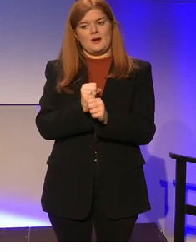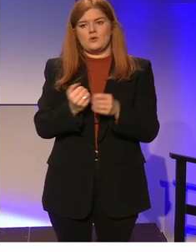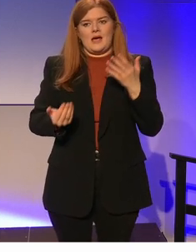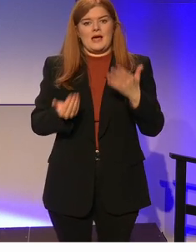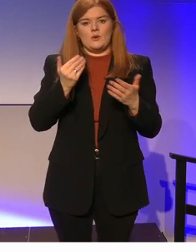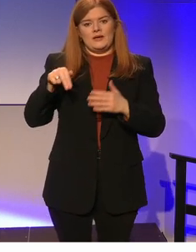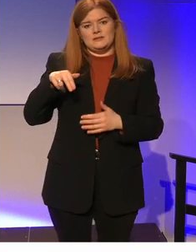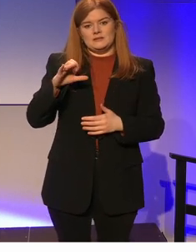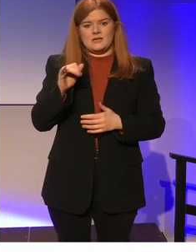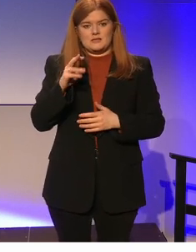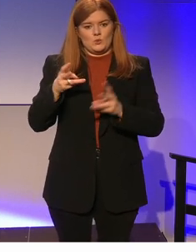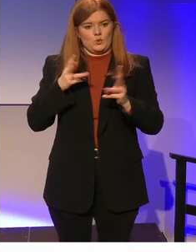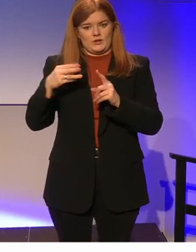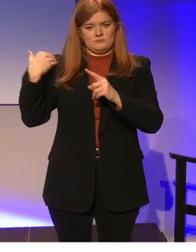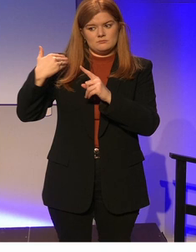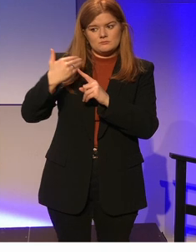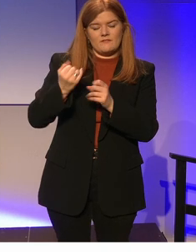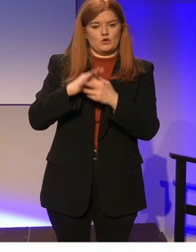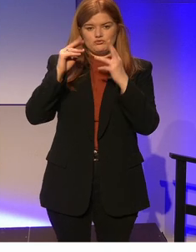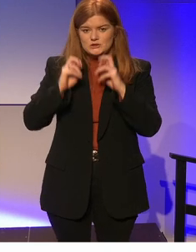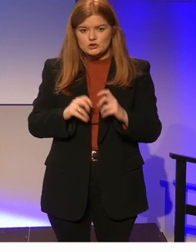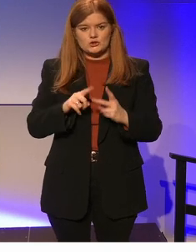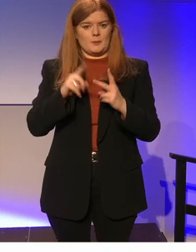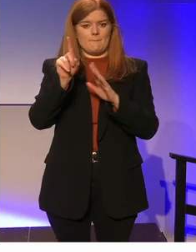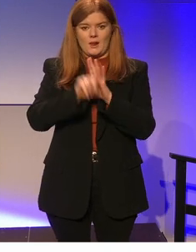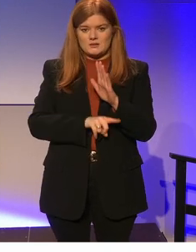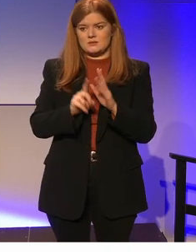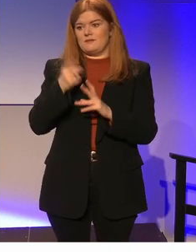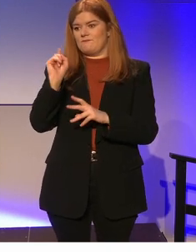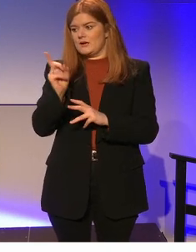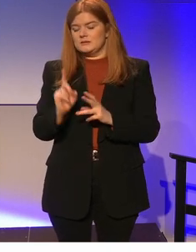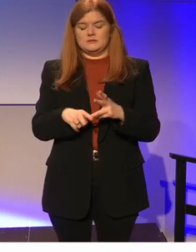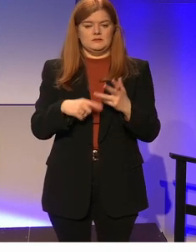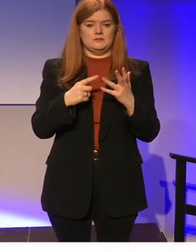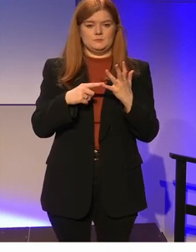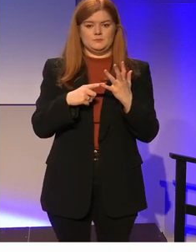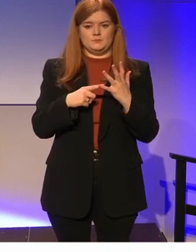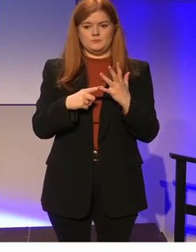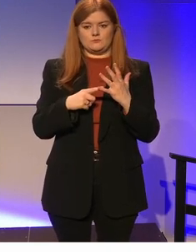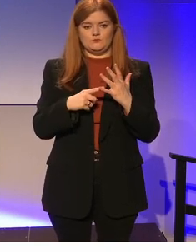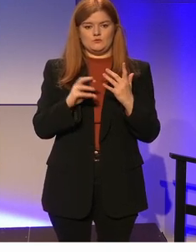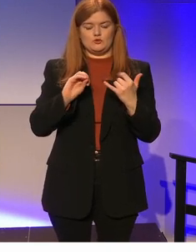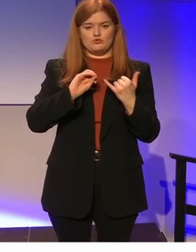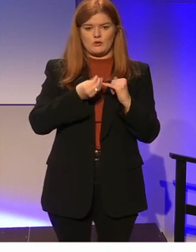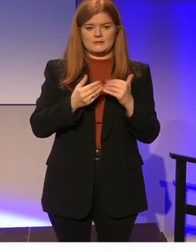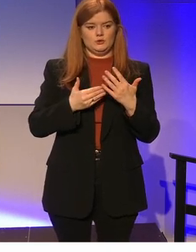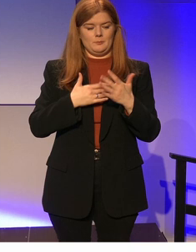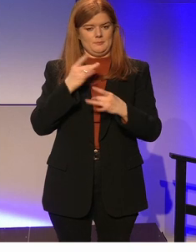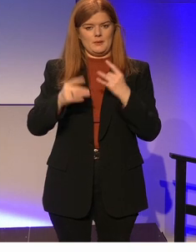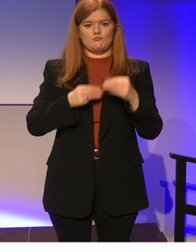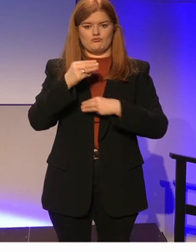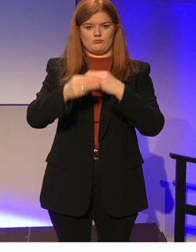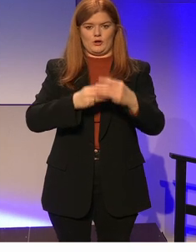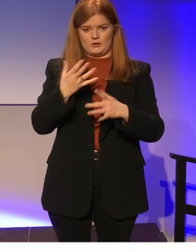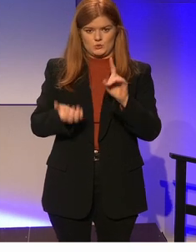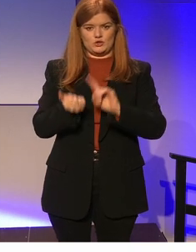how the NCSE was working in terms of research, in terms of policy advice, in terms of moving in the direction